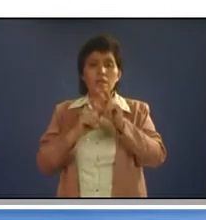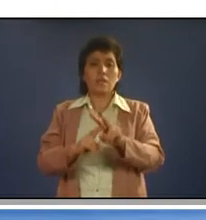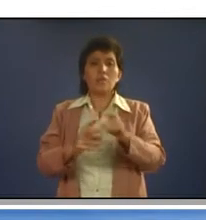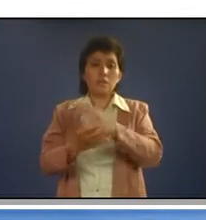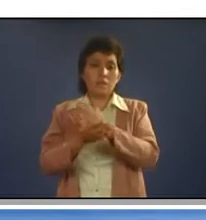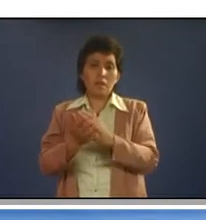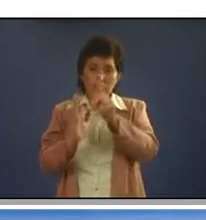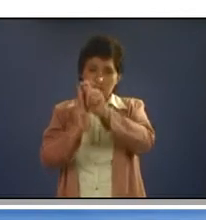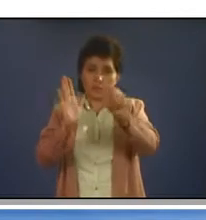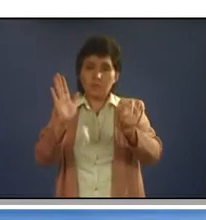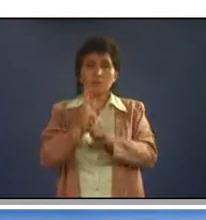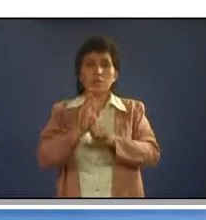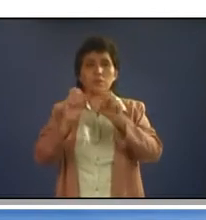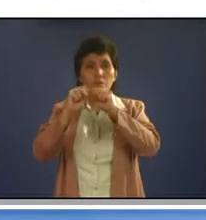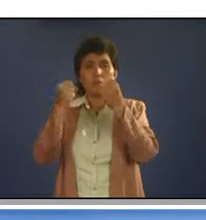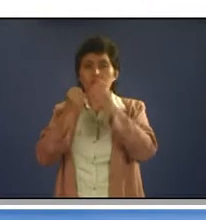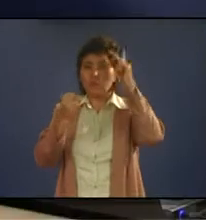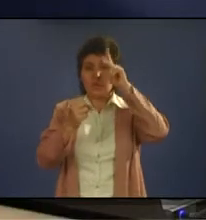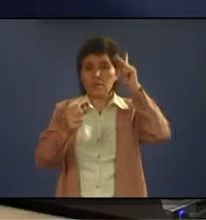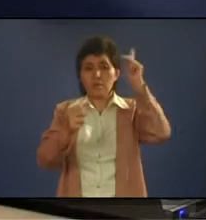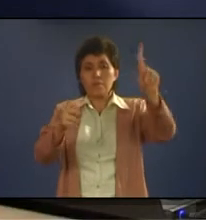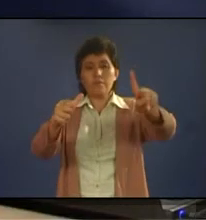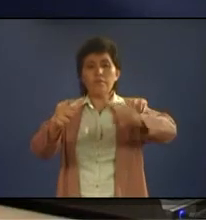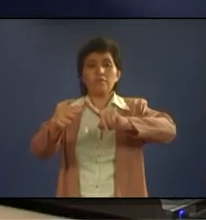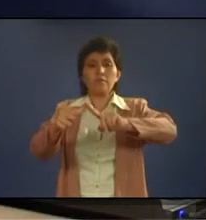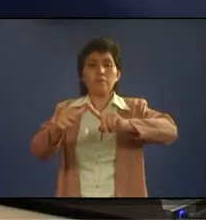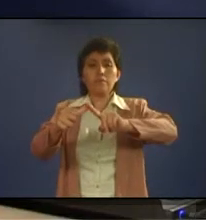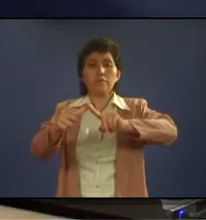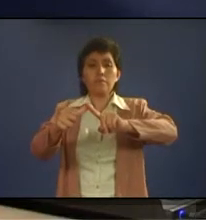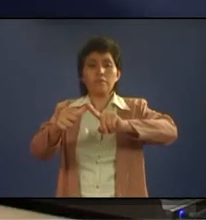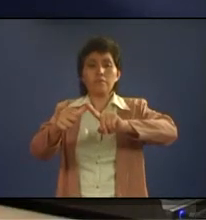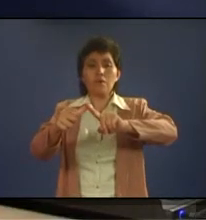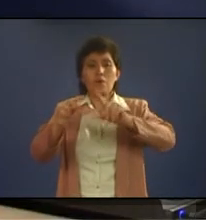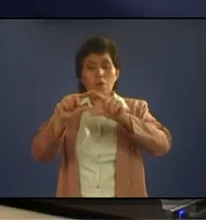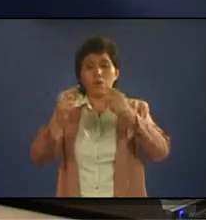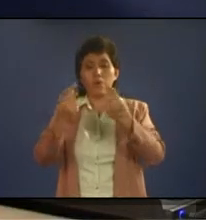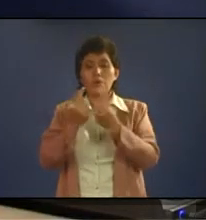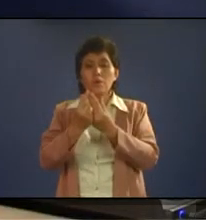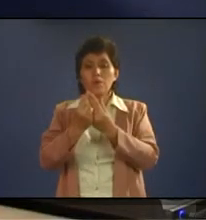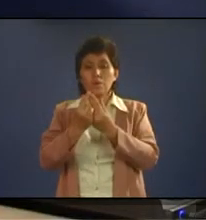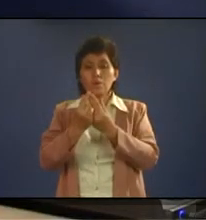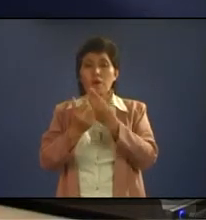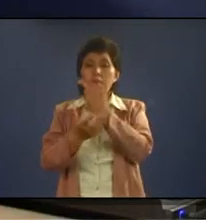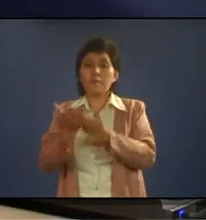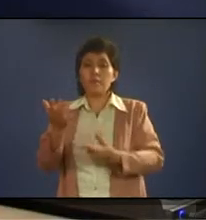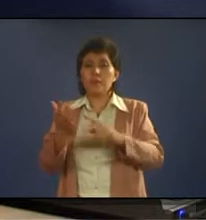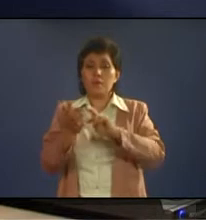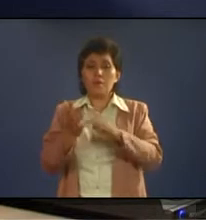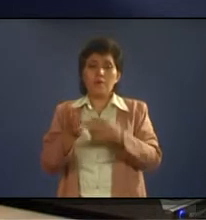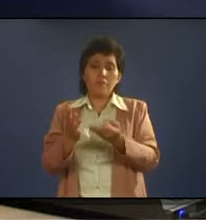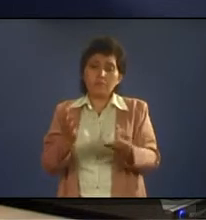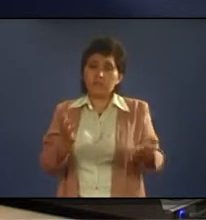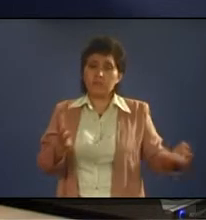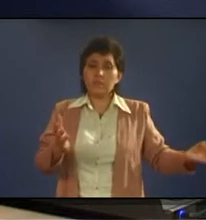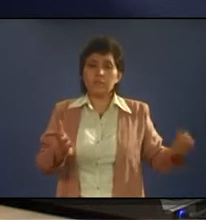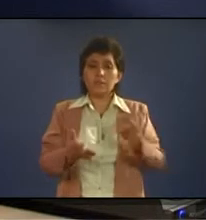group facilitation. Now what do you mean by group facilitation? It facilitates, okay? Now when you have a group